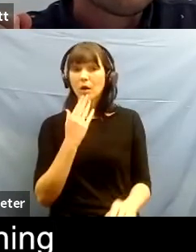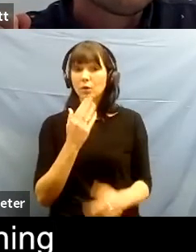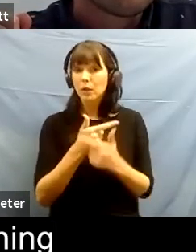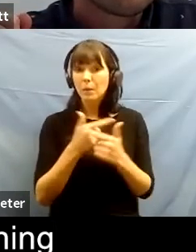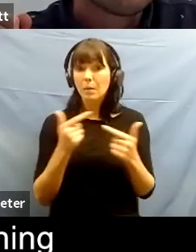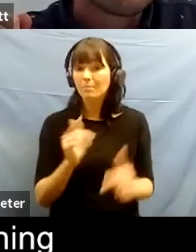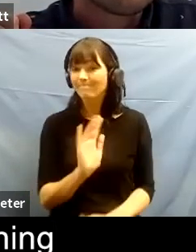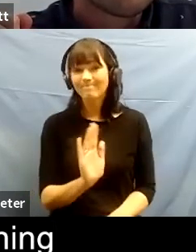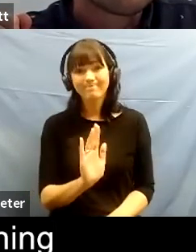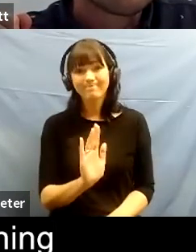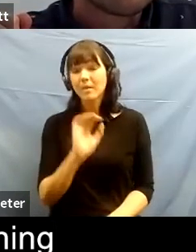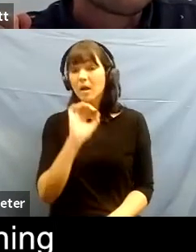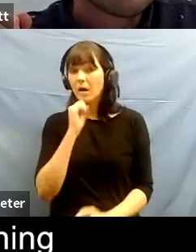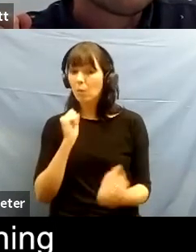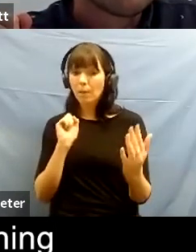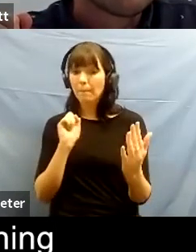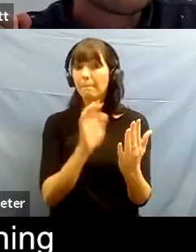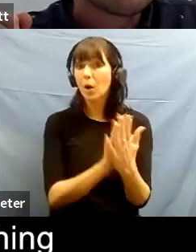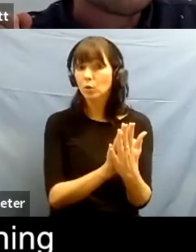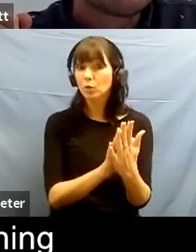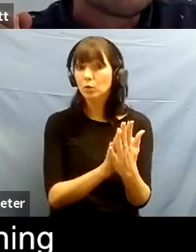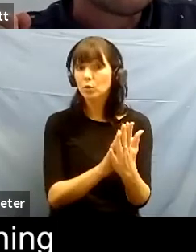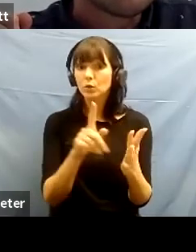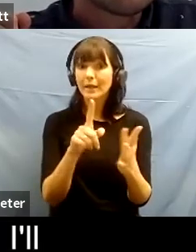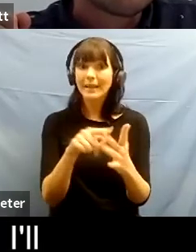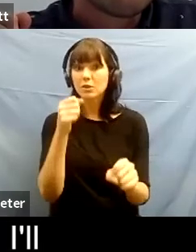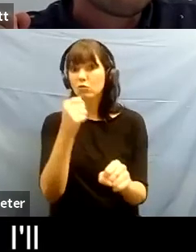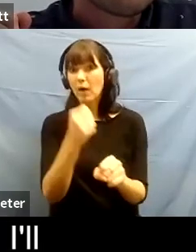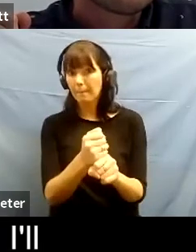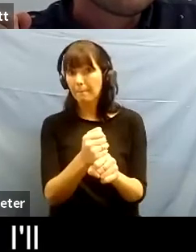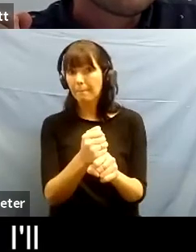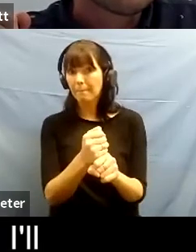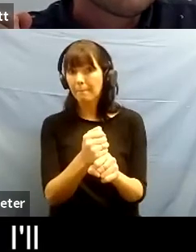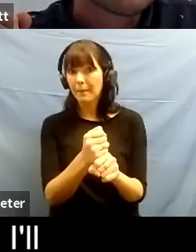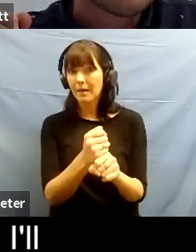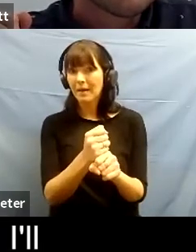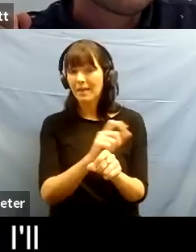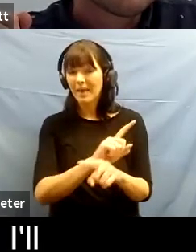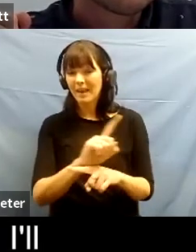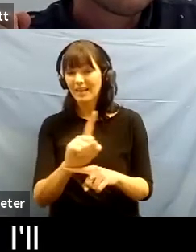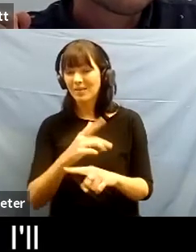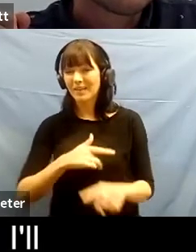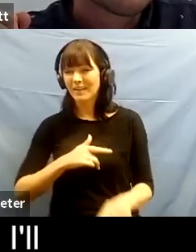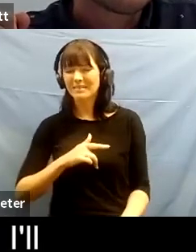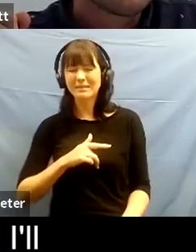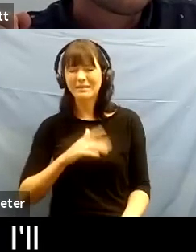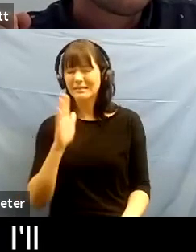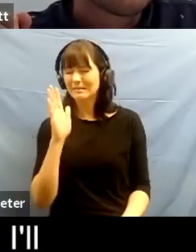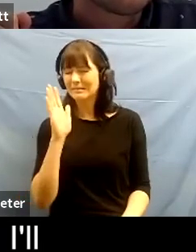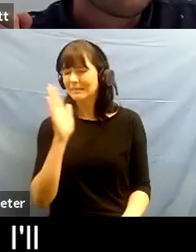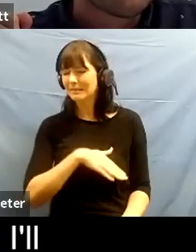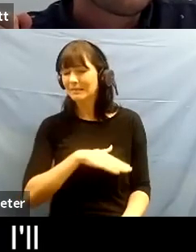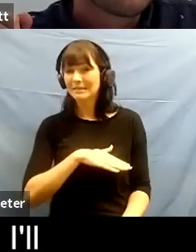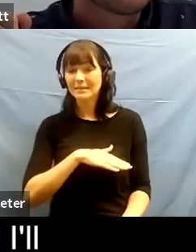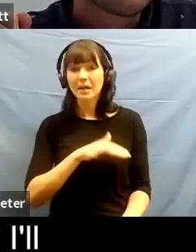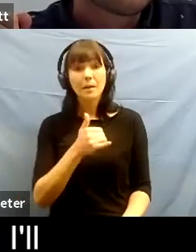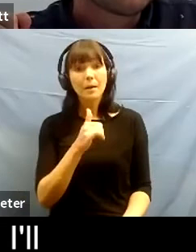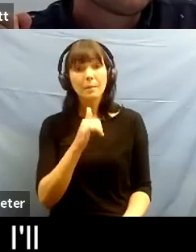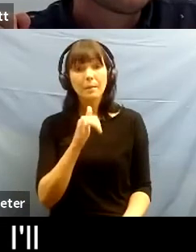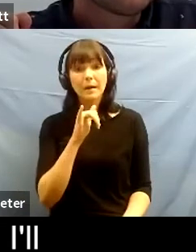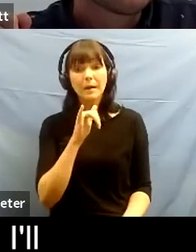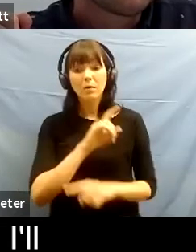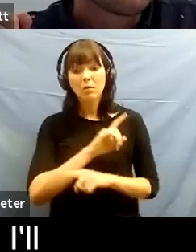i i will post something on instagram and then i'll probably it will traumatize me for a week and then i'll maybe look at it again so